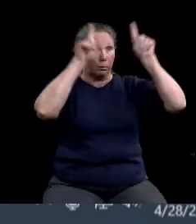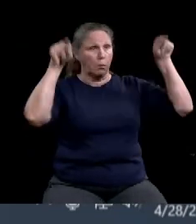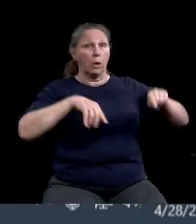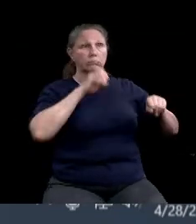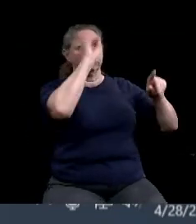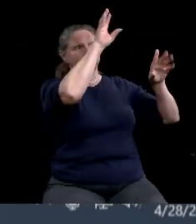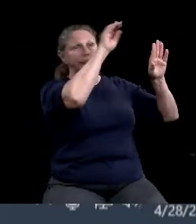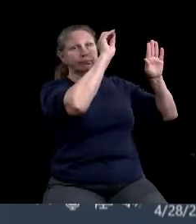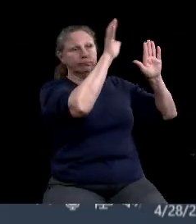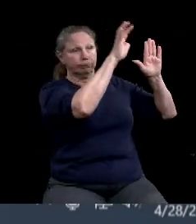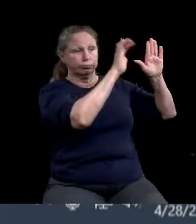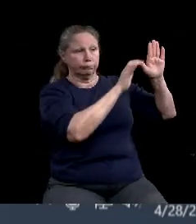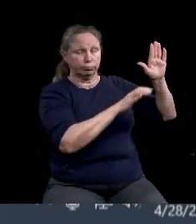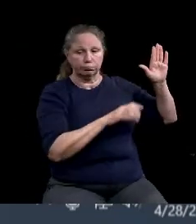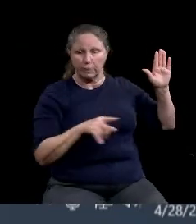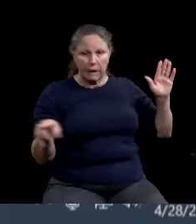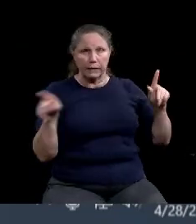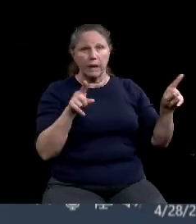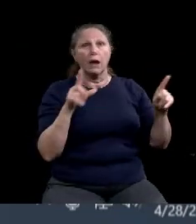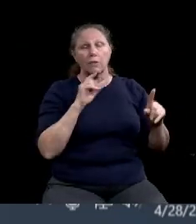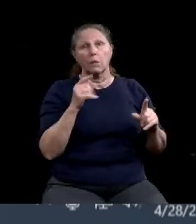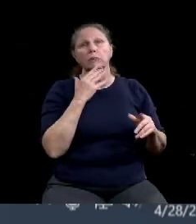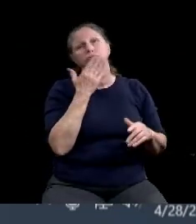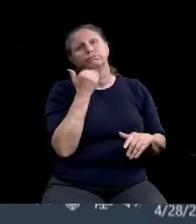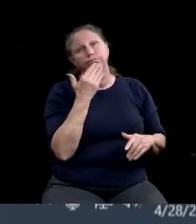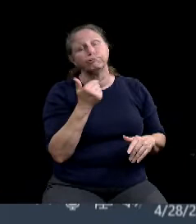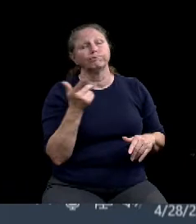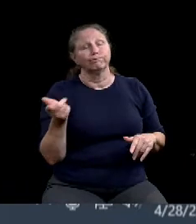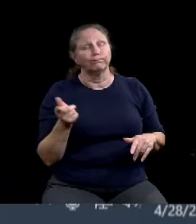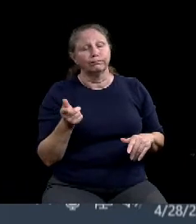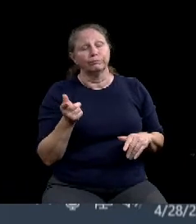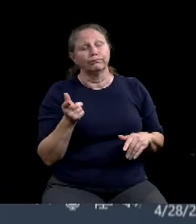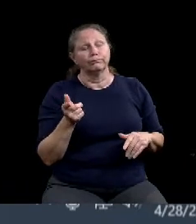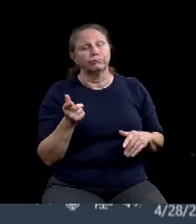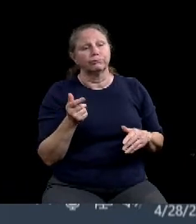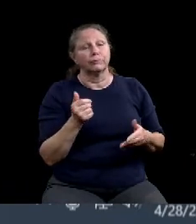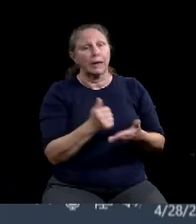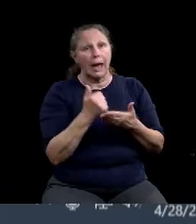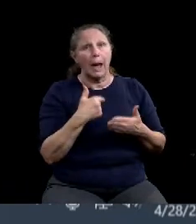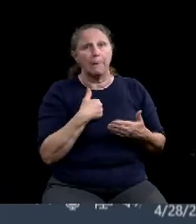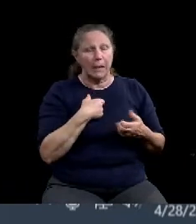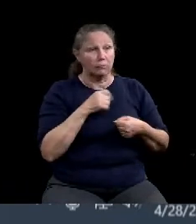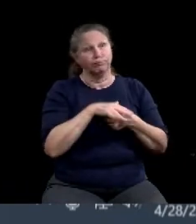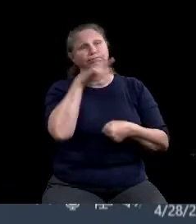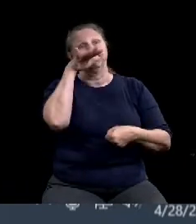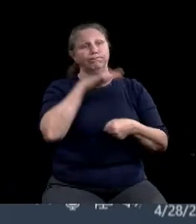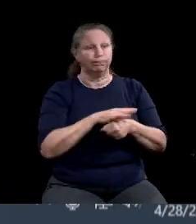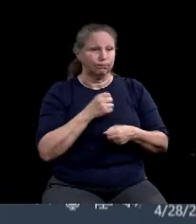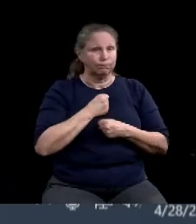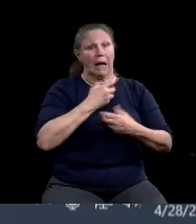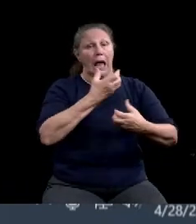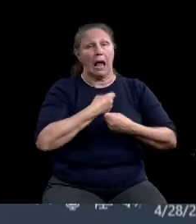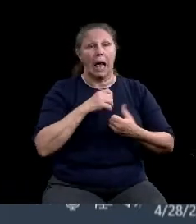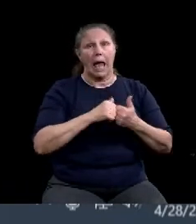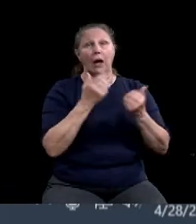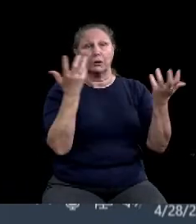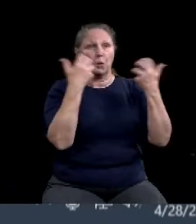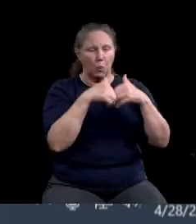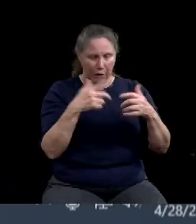kind to let me blow off some steam on trying to figure out how this thing all work. But anyway, also,